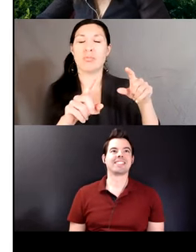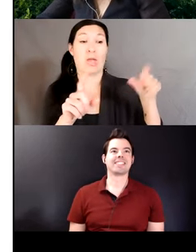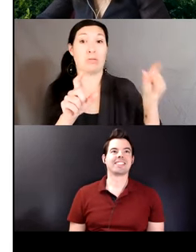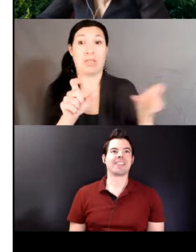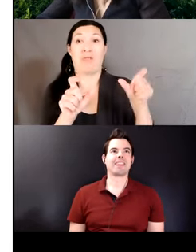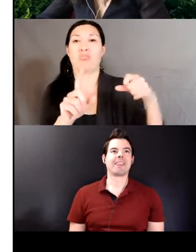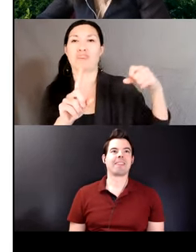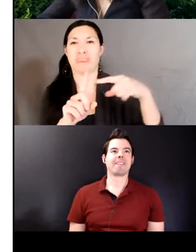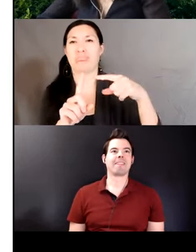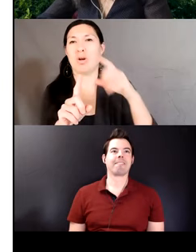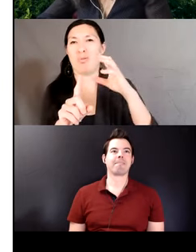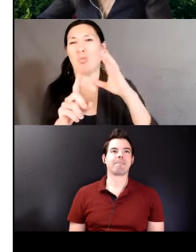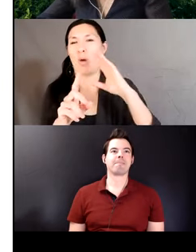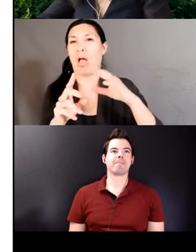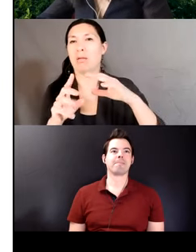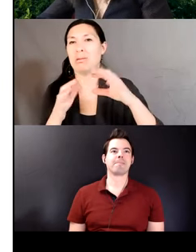as in 27